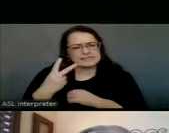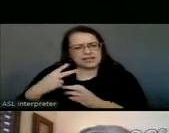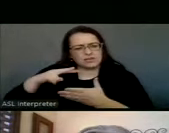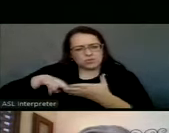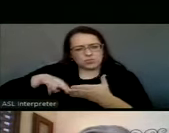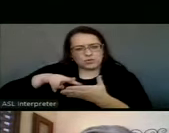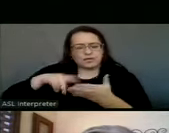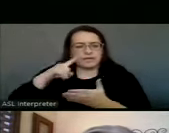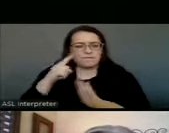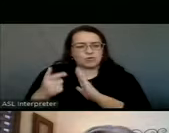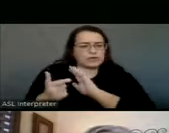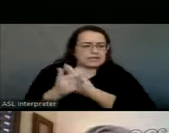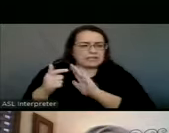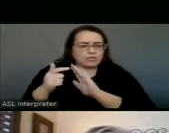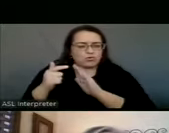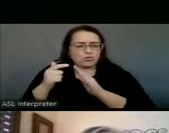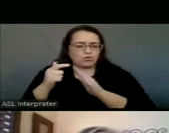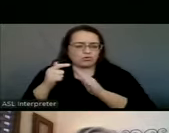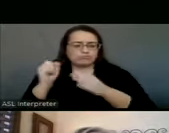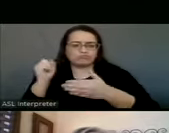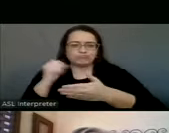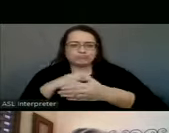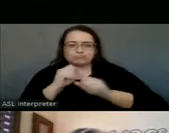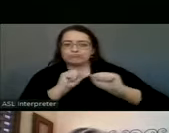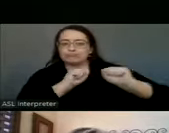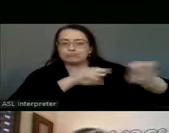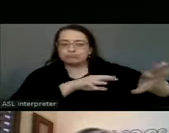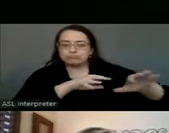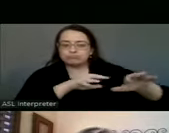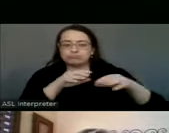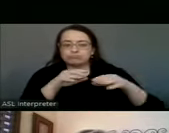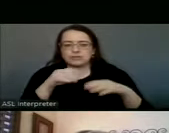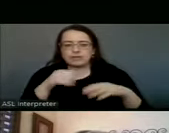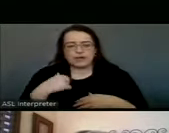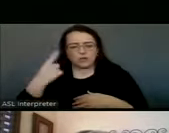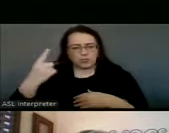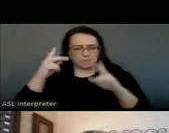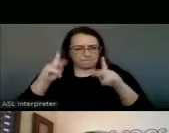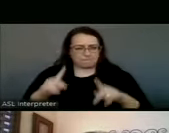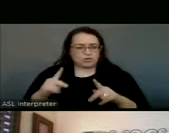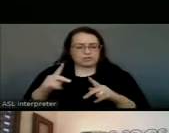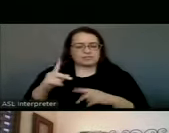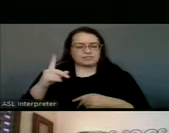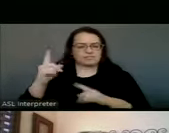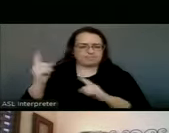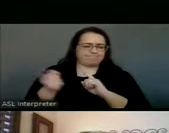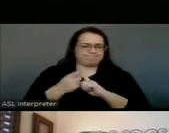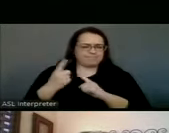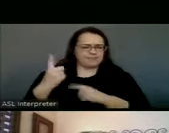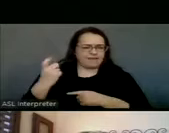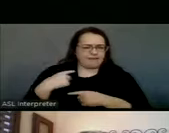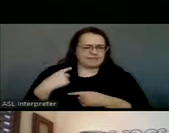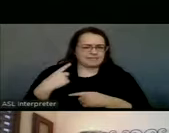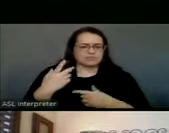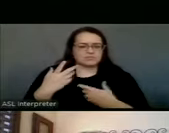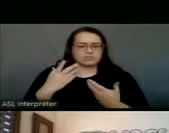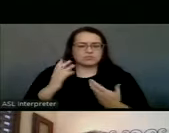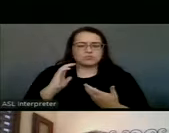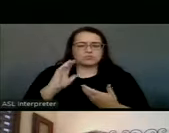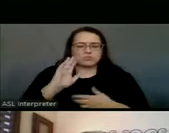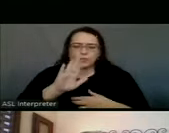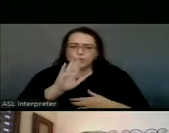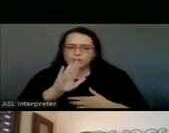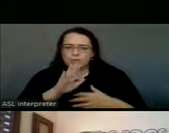for the illegal dumping ordinance, and I've had a citizen ask me, what would be our approach